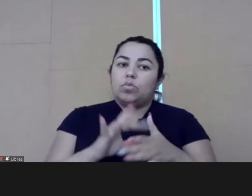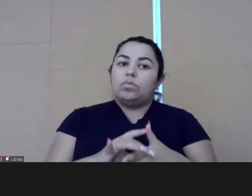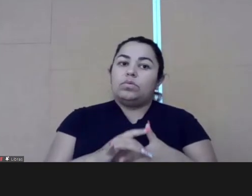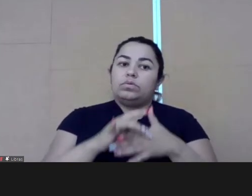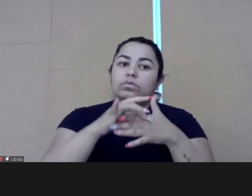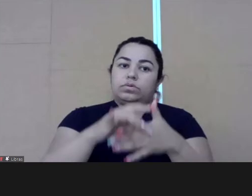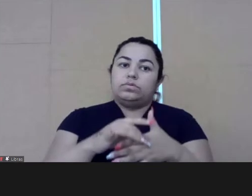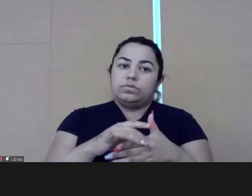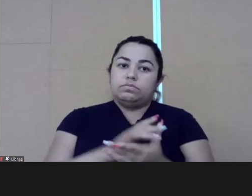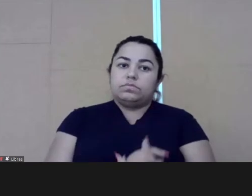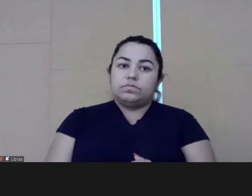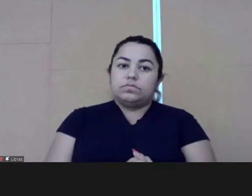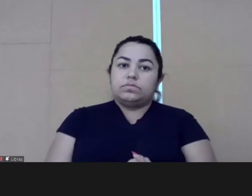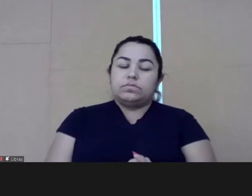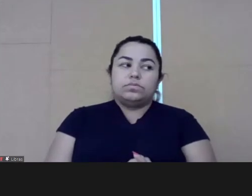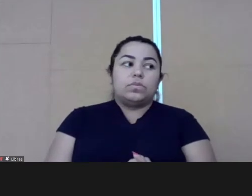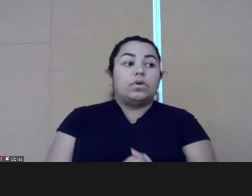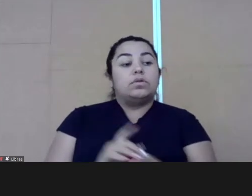approach